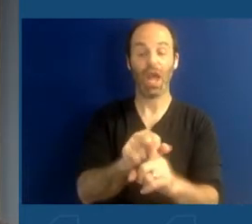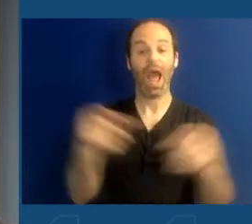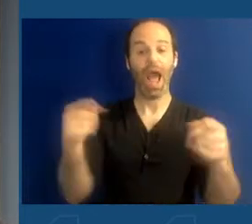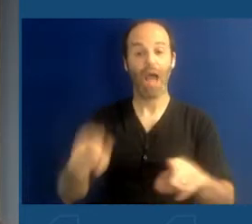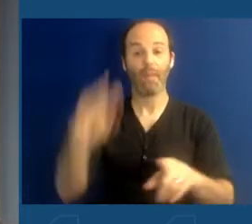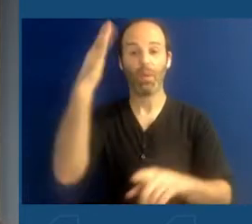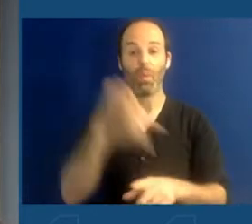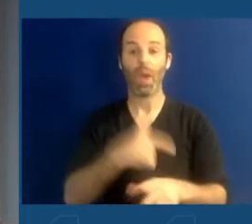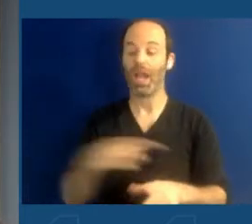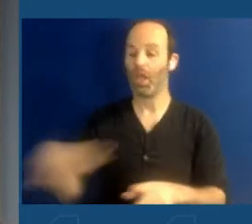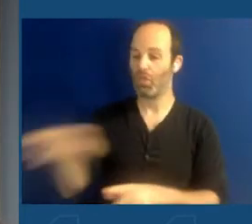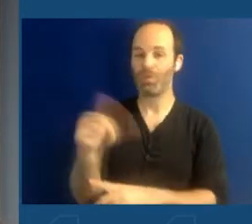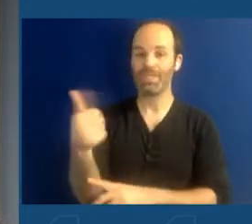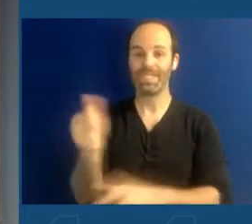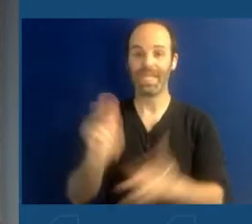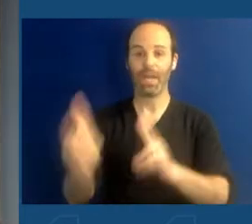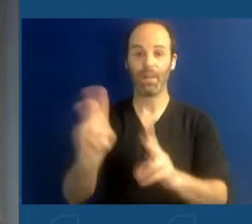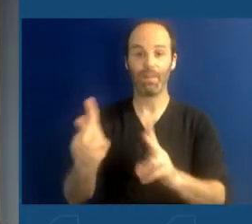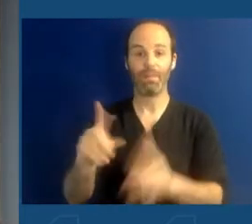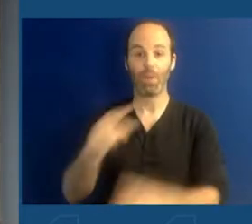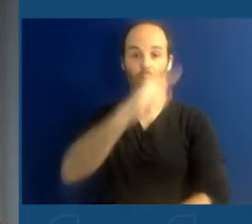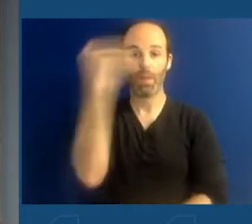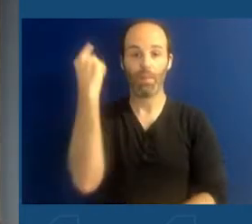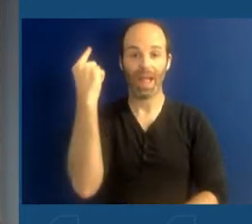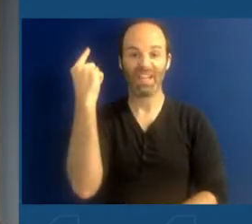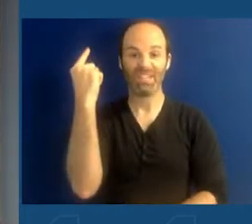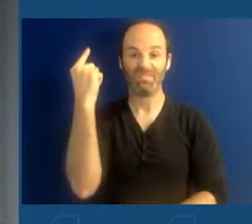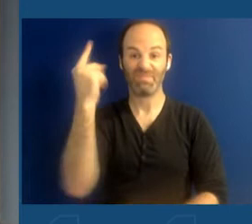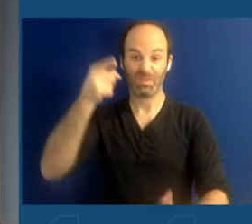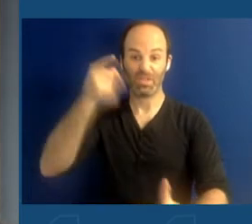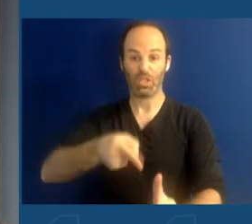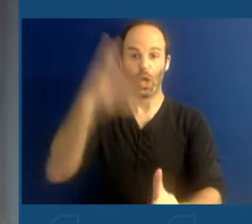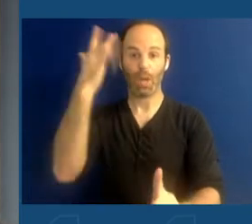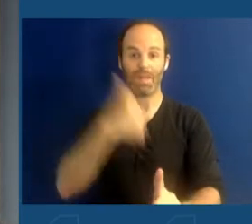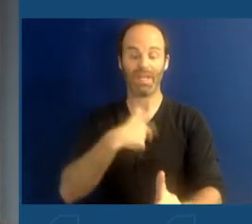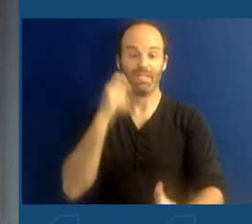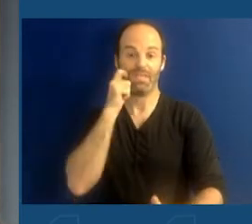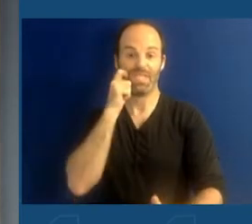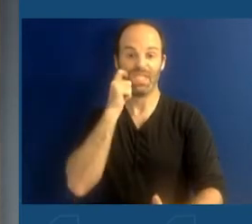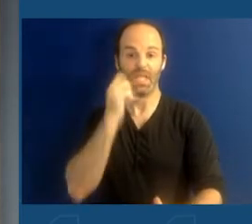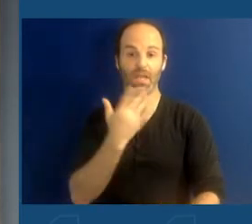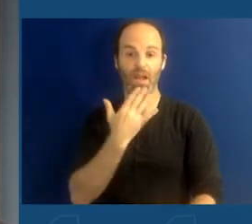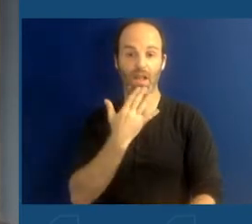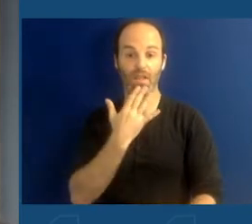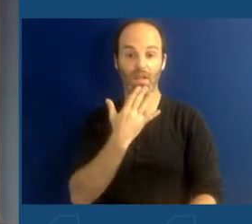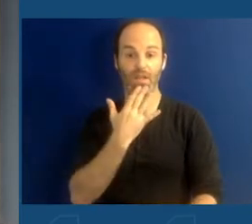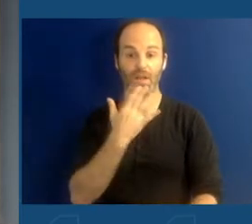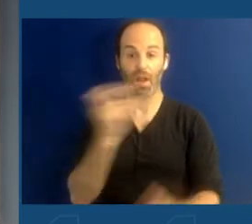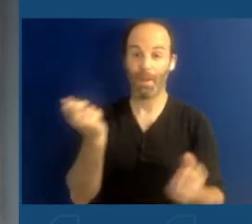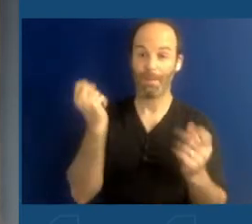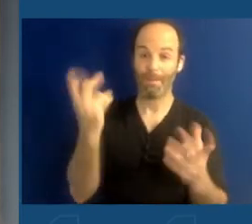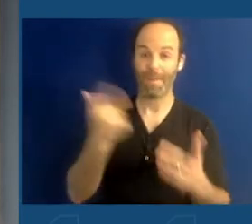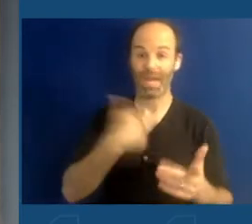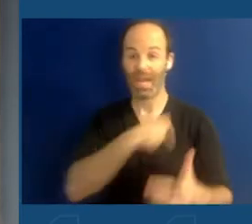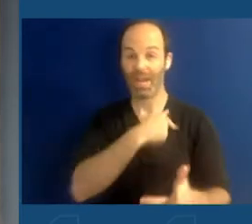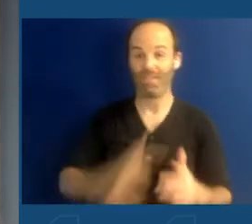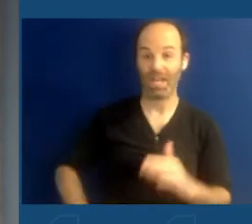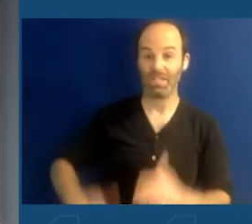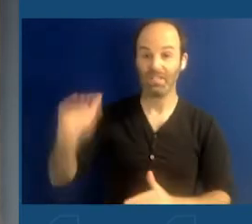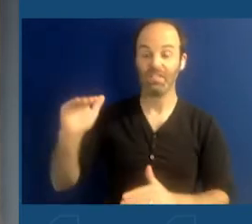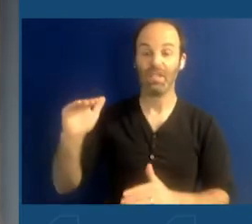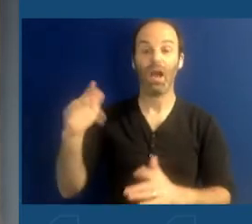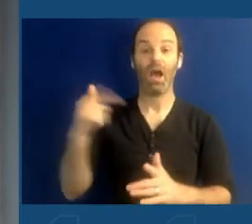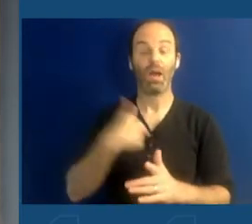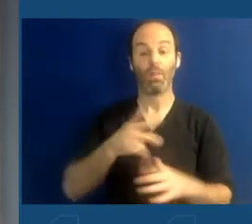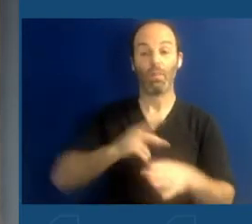black. They were targeted because of the color of their skin. Many of us came of age professionally in the two decades since